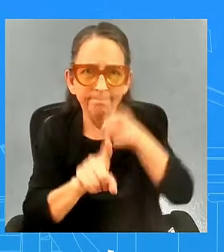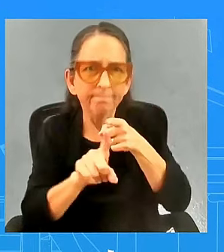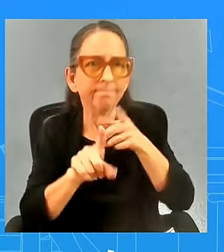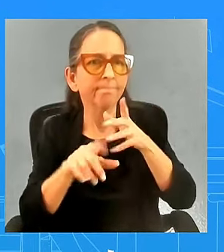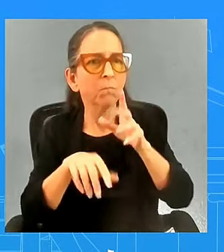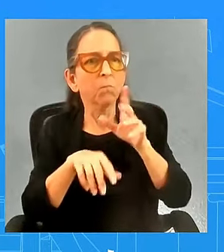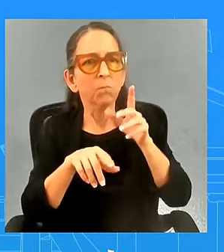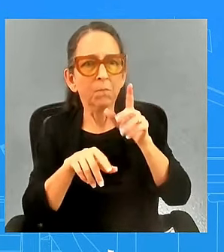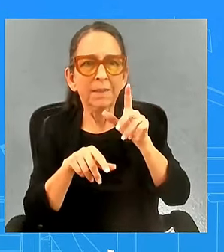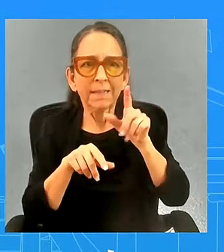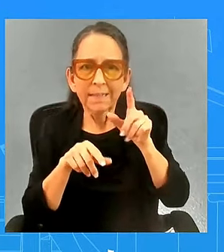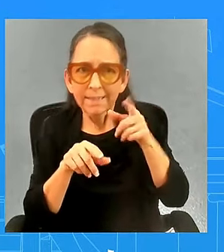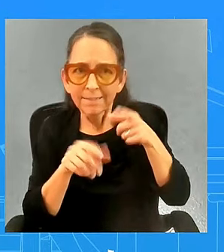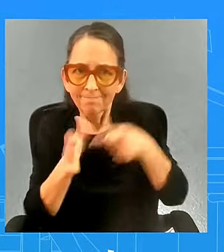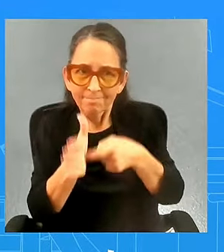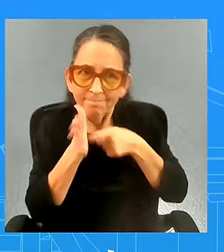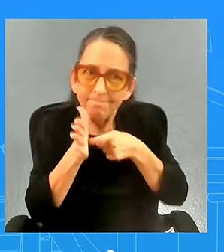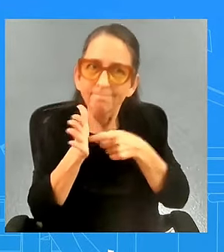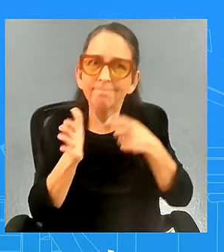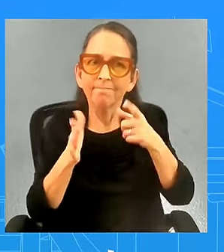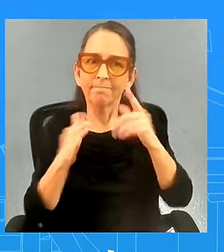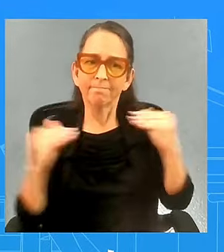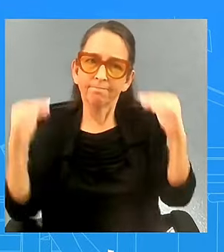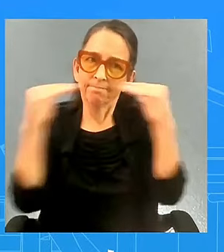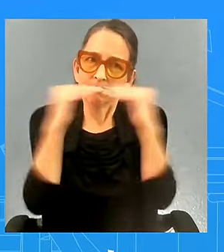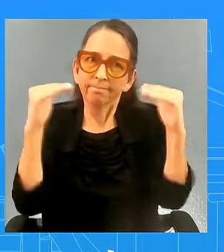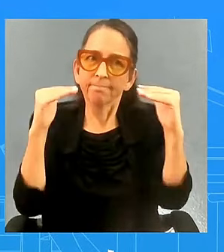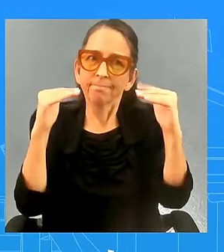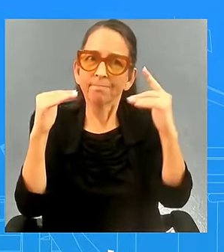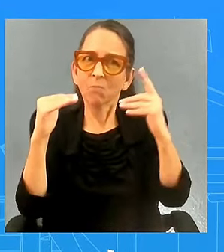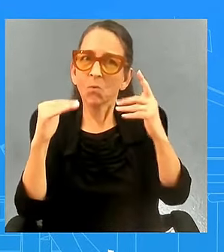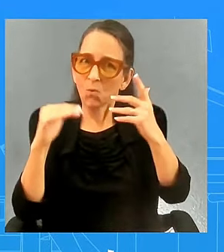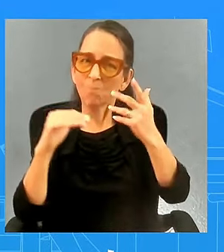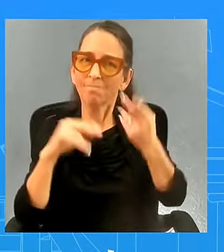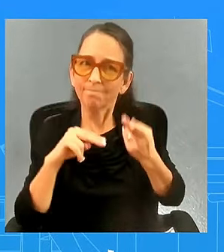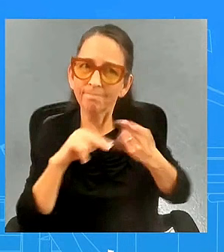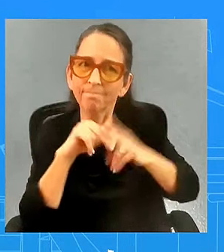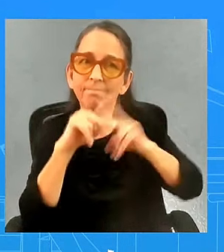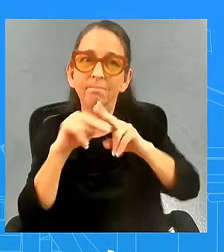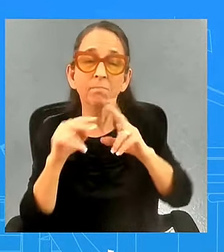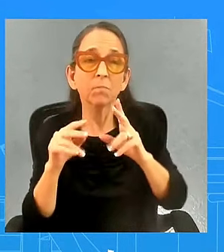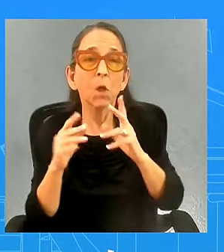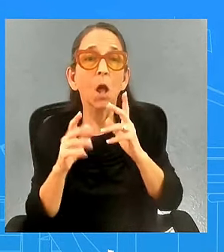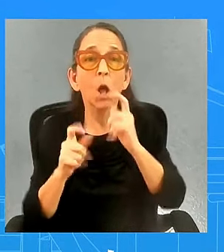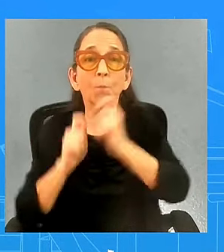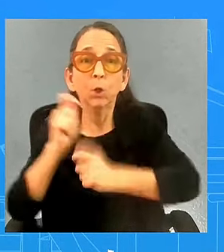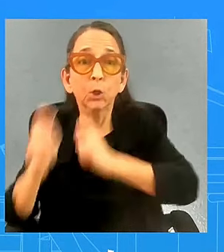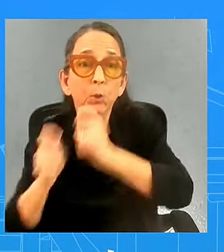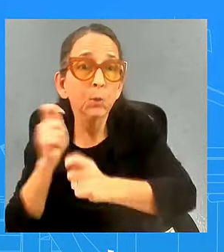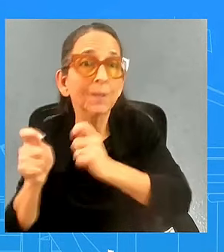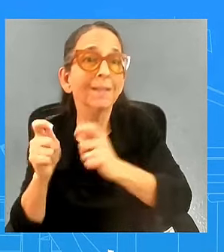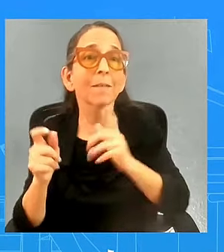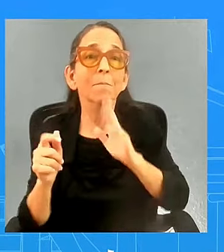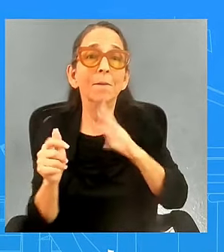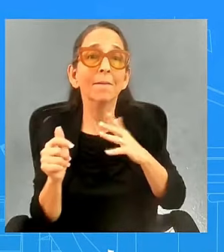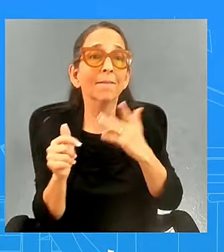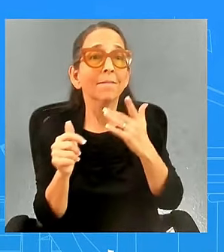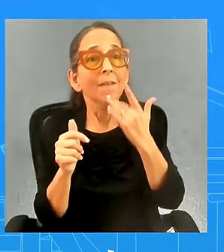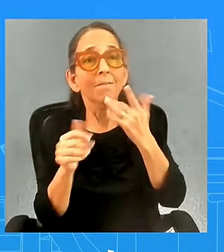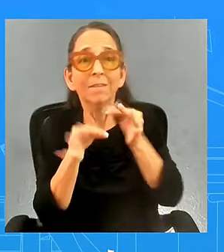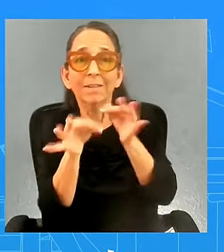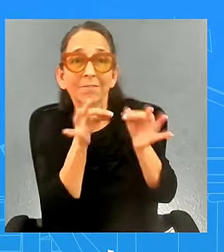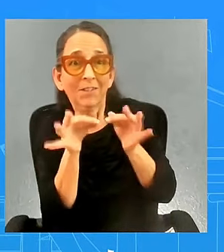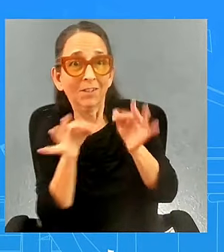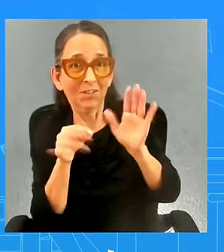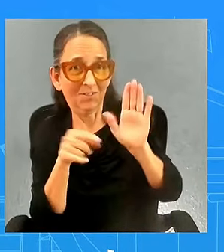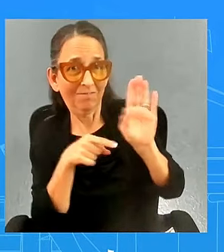order to get a fair share of the growth that they're helping to contribute to in fact my favorite definition of bidenomics is that if you're helping to bake the pie you